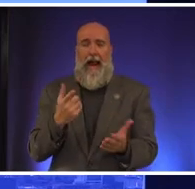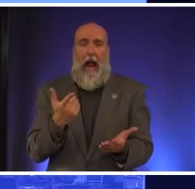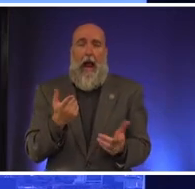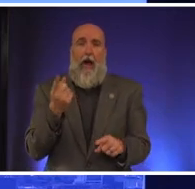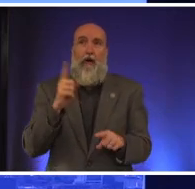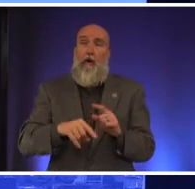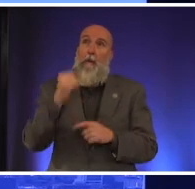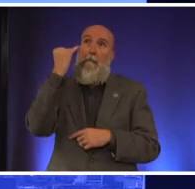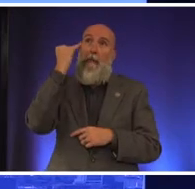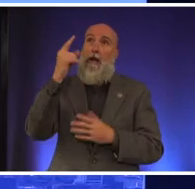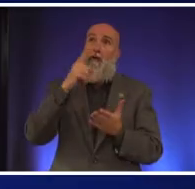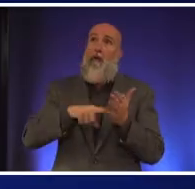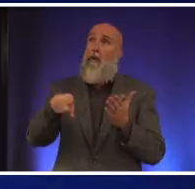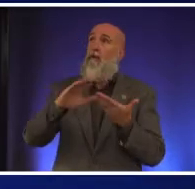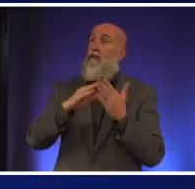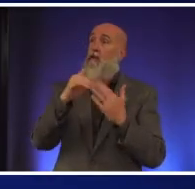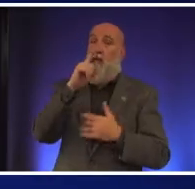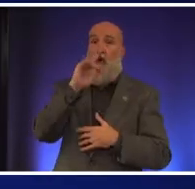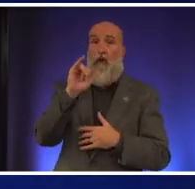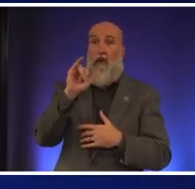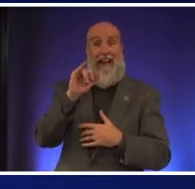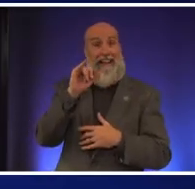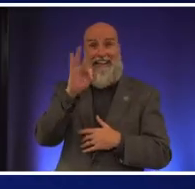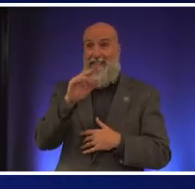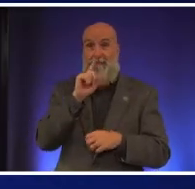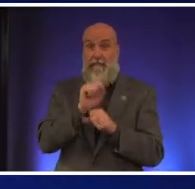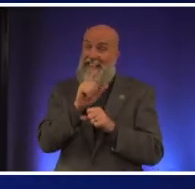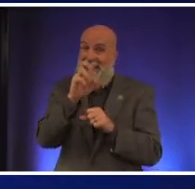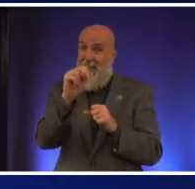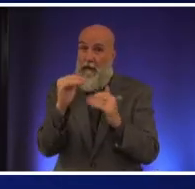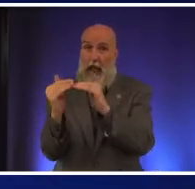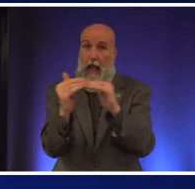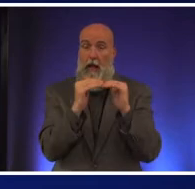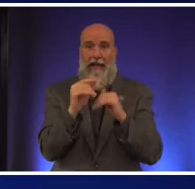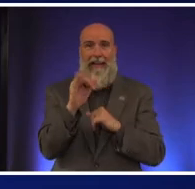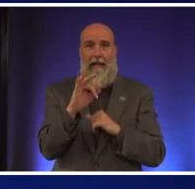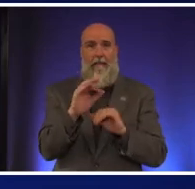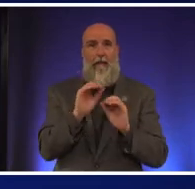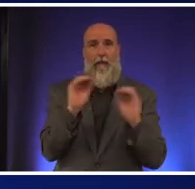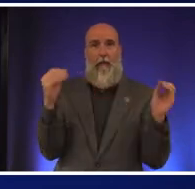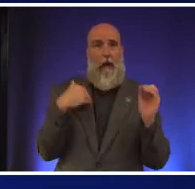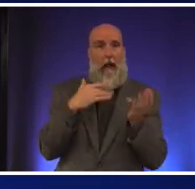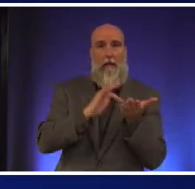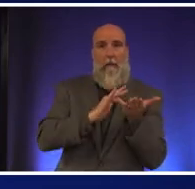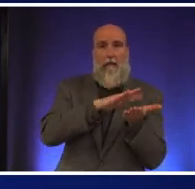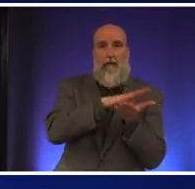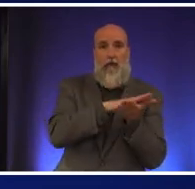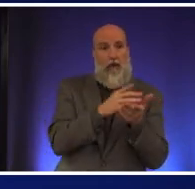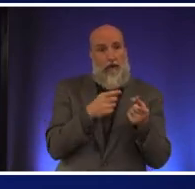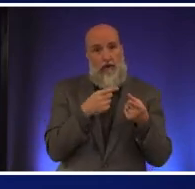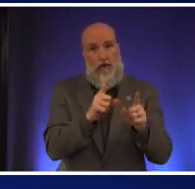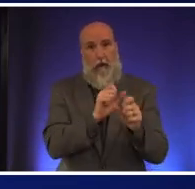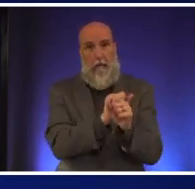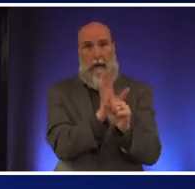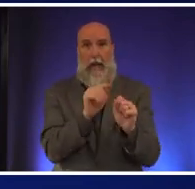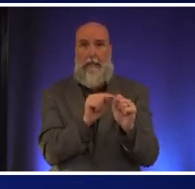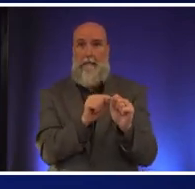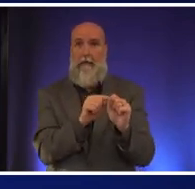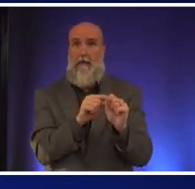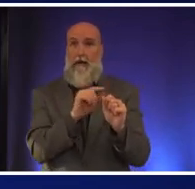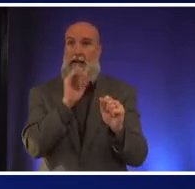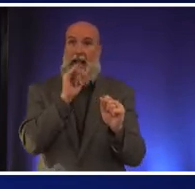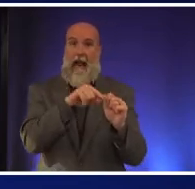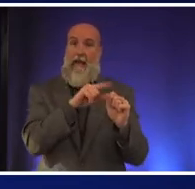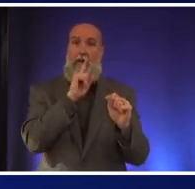what this city would have been like including from an equity standpoint had we not had the medical school during the pandemic and the role that it